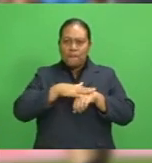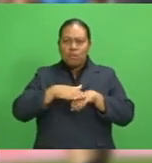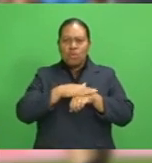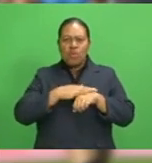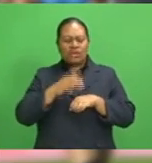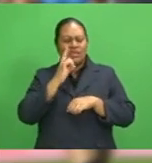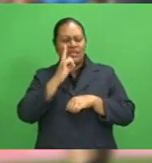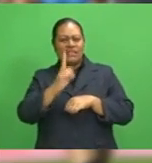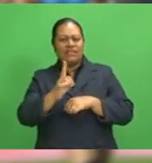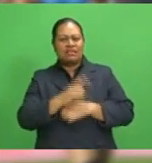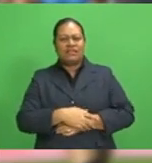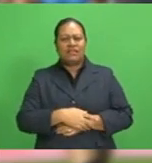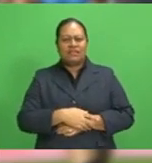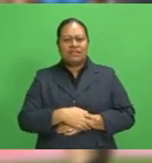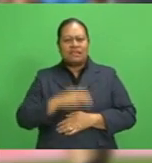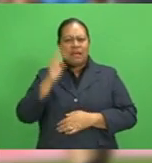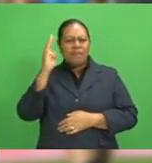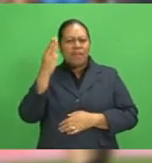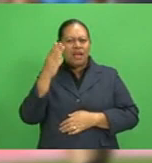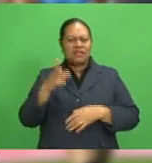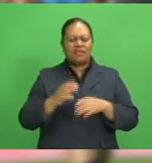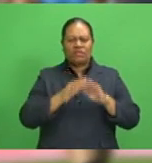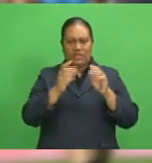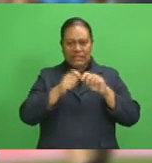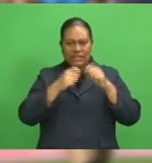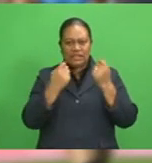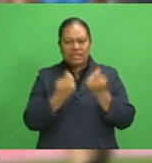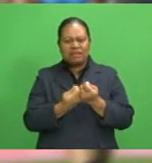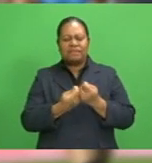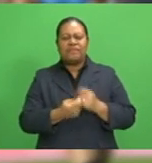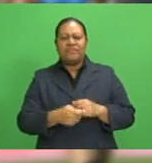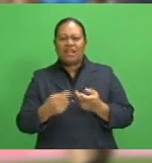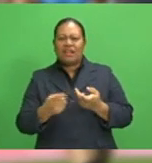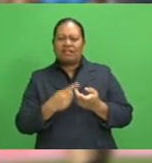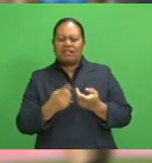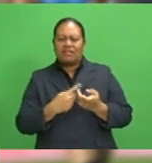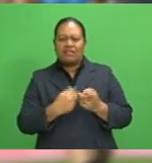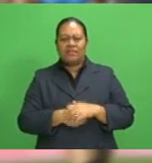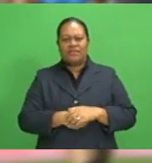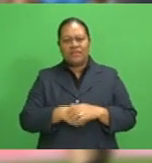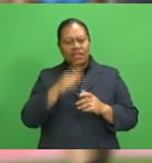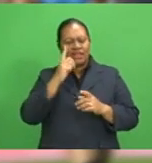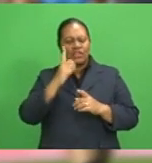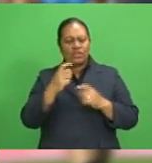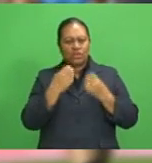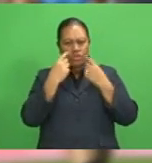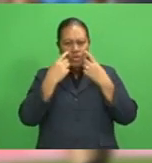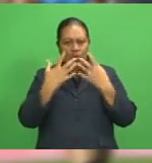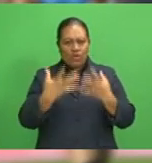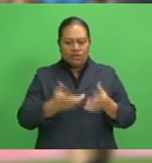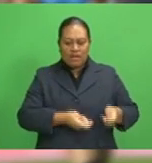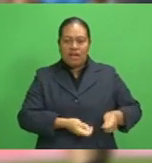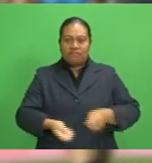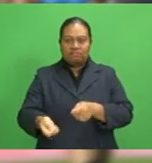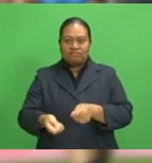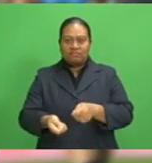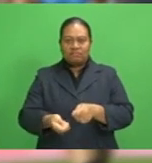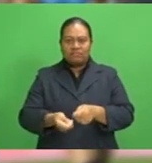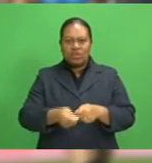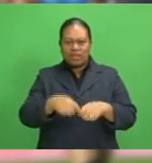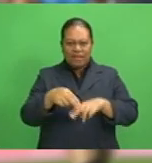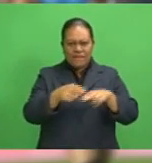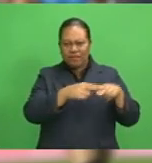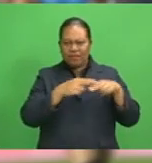pull off a masterful team try which puts Mark Delea in the corner right after a well-timed pass from Fijian Hoskins